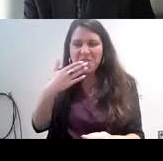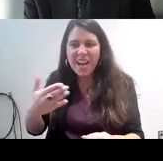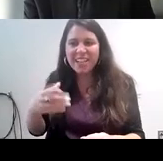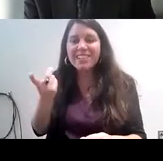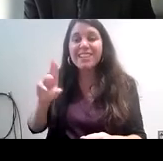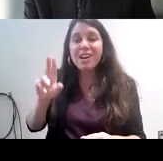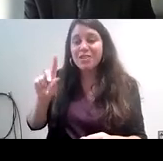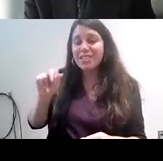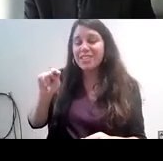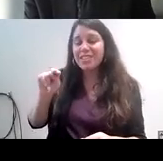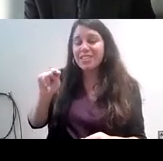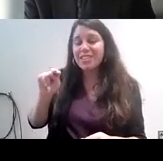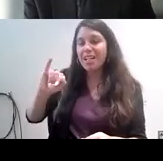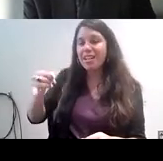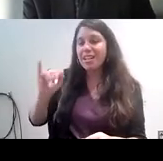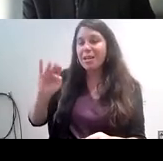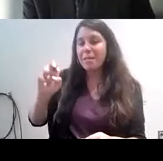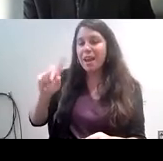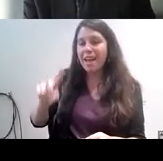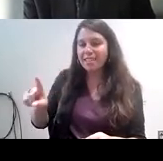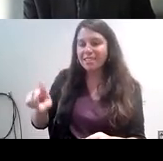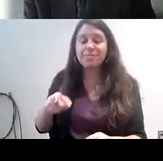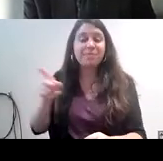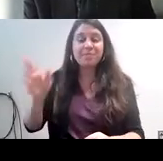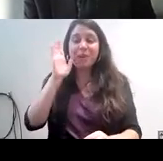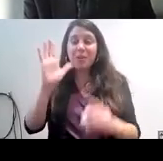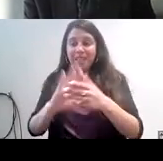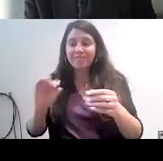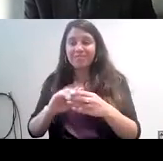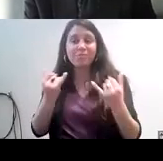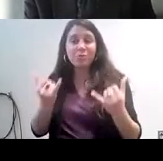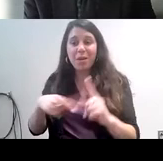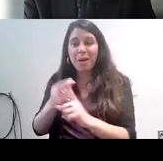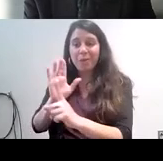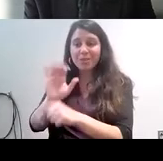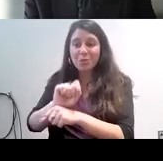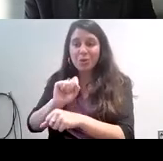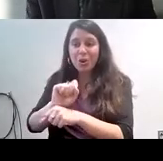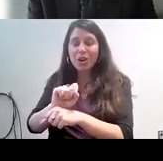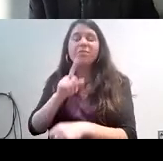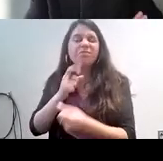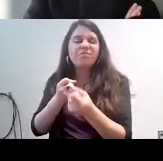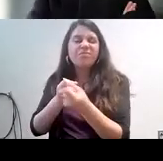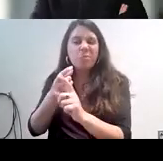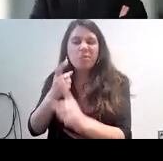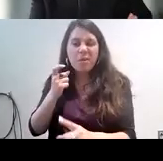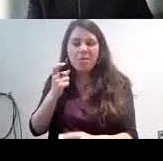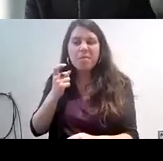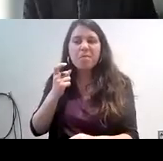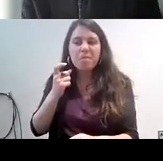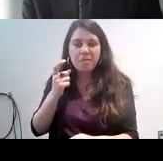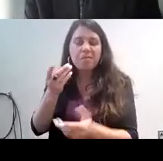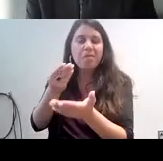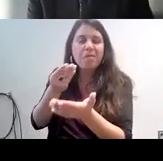Jimenez, who's going to be telling us about his work supported by extramural